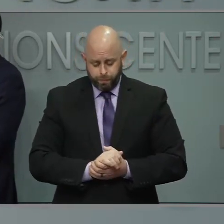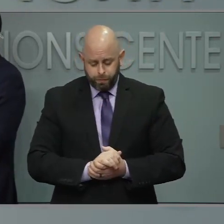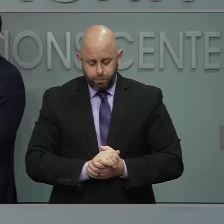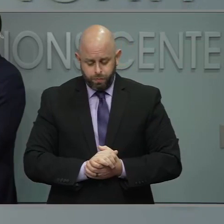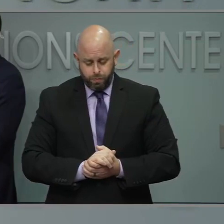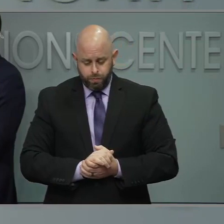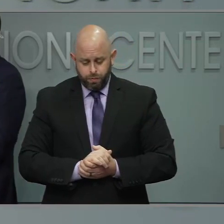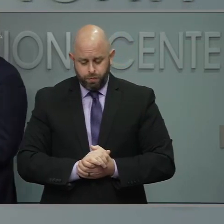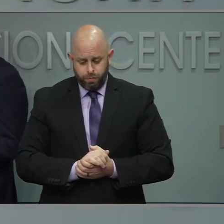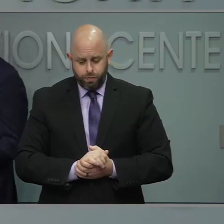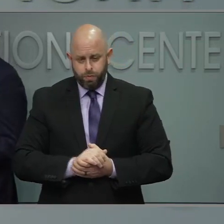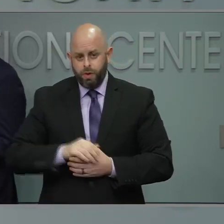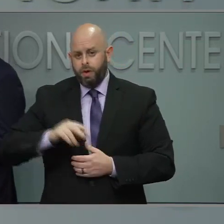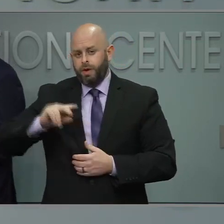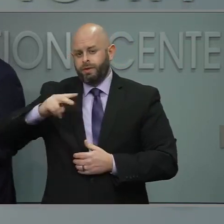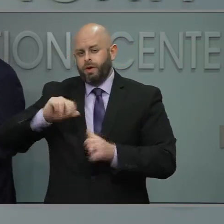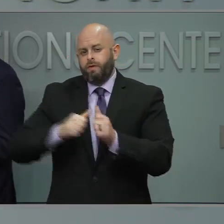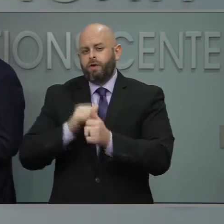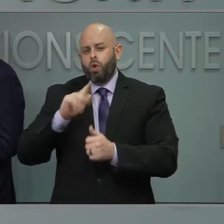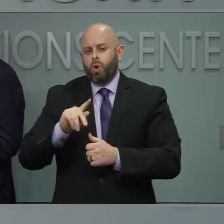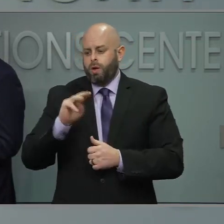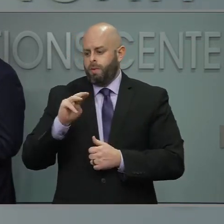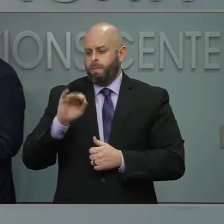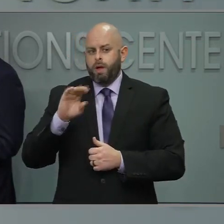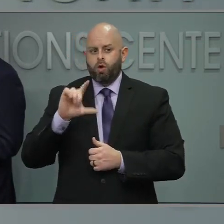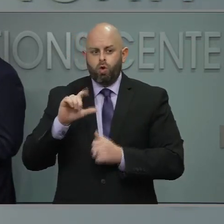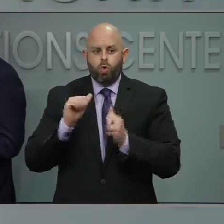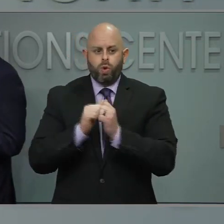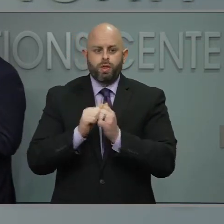We have a follow up. Michael Perchick, WTVD.